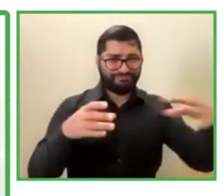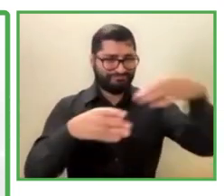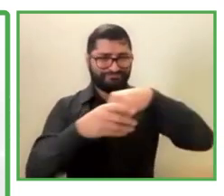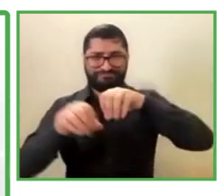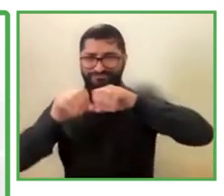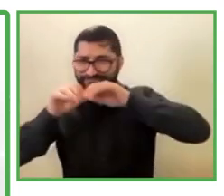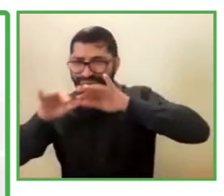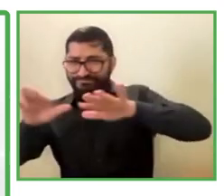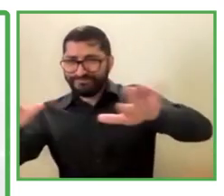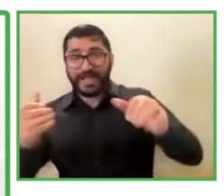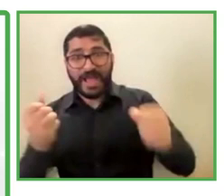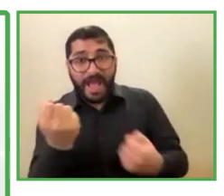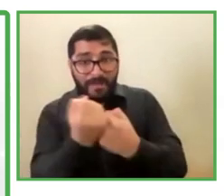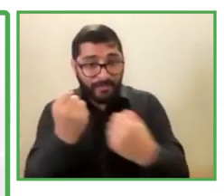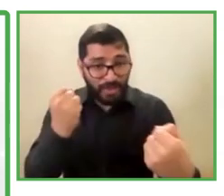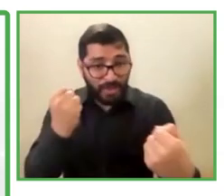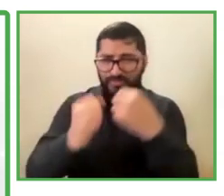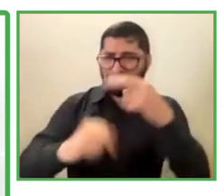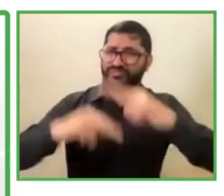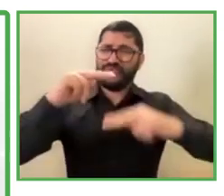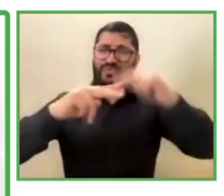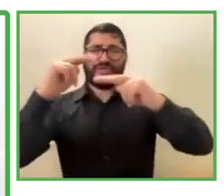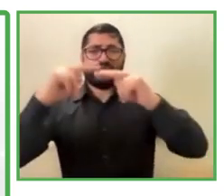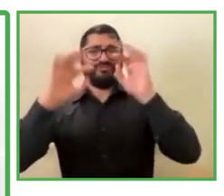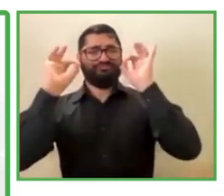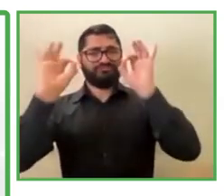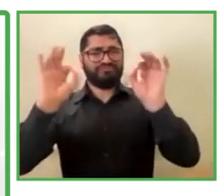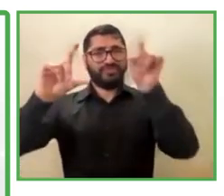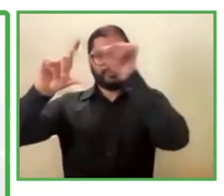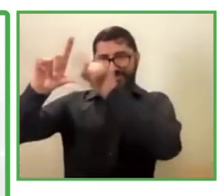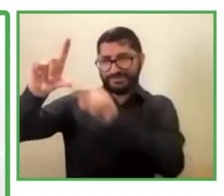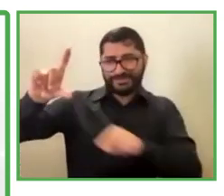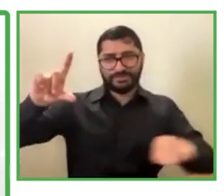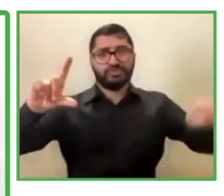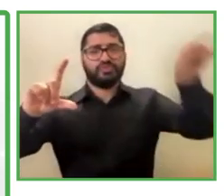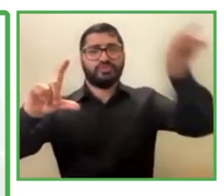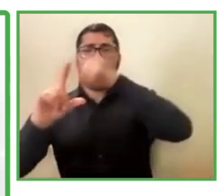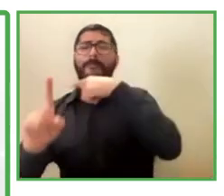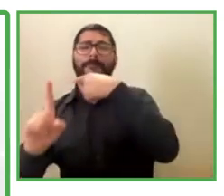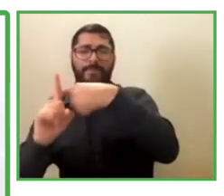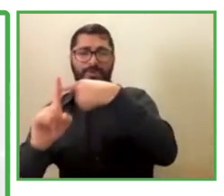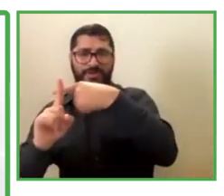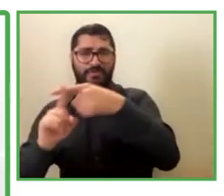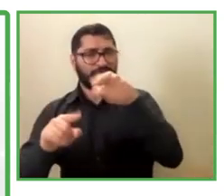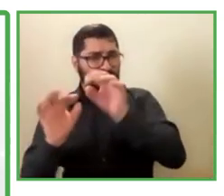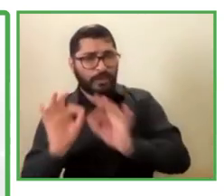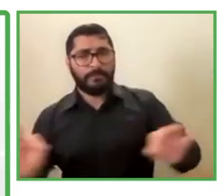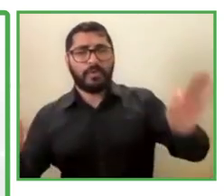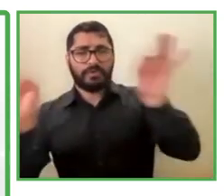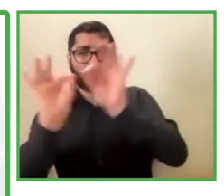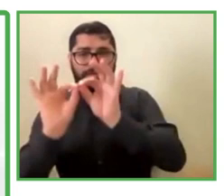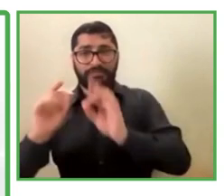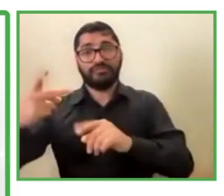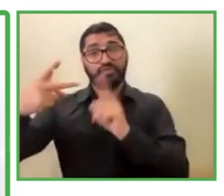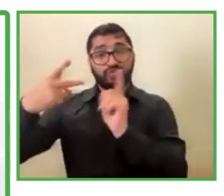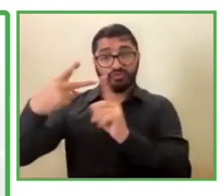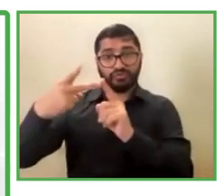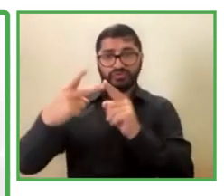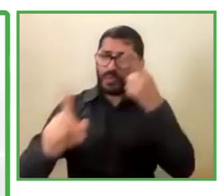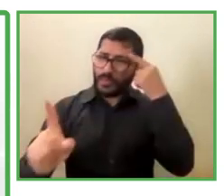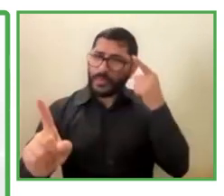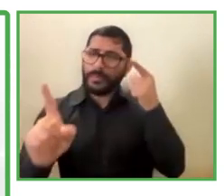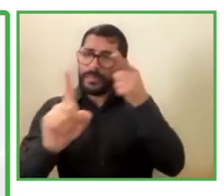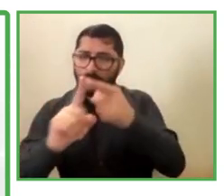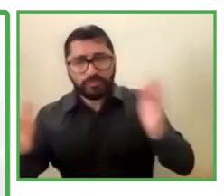to all of them. This helps us to create a virtuous circle. And that is very important. The second goal was to encourage